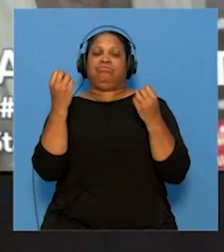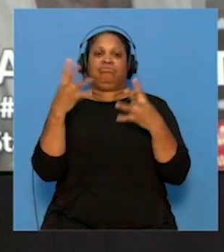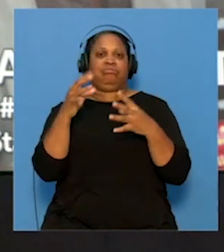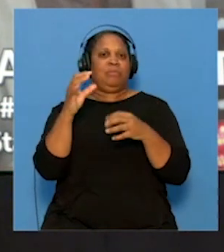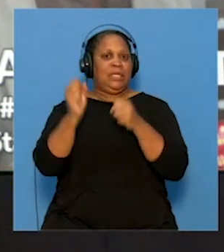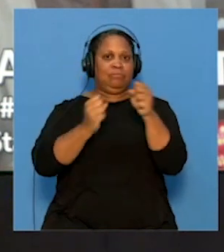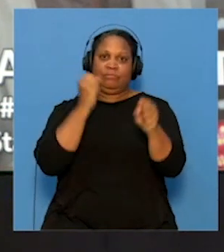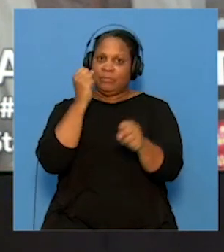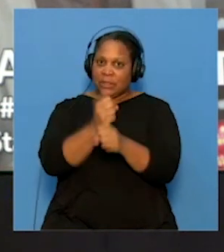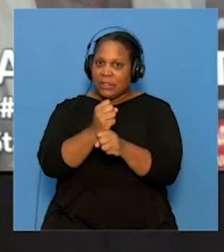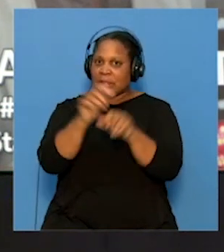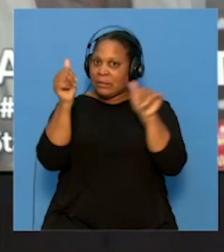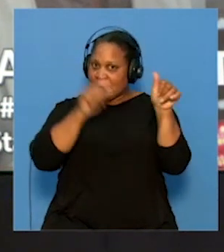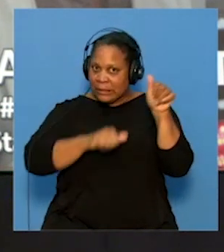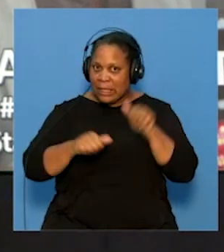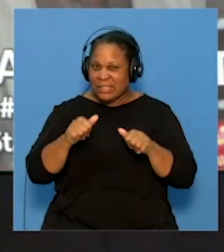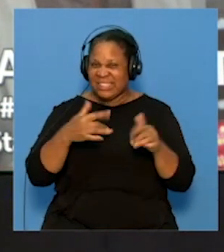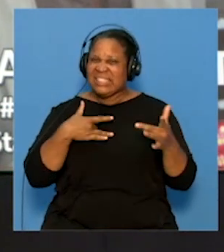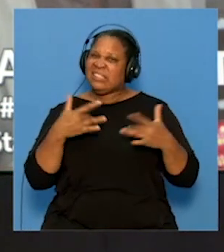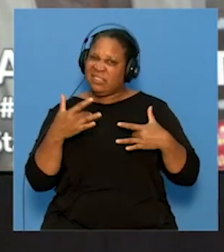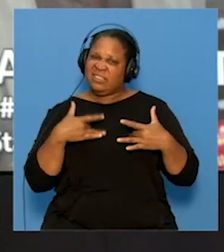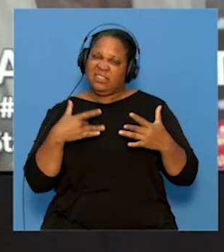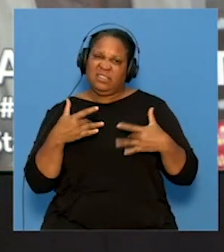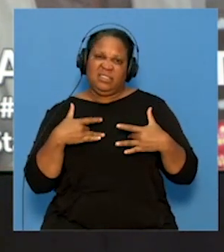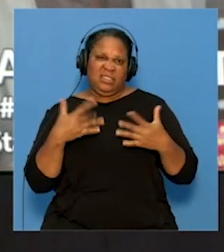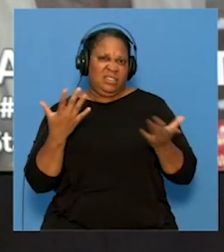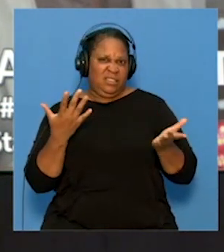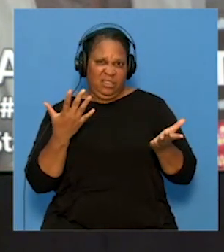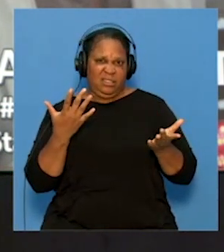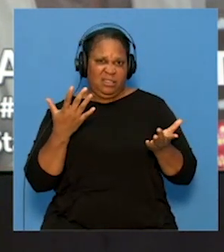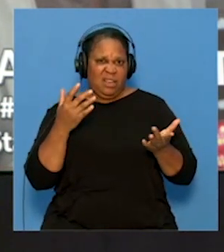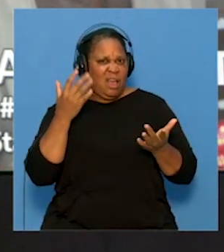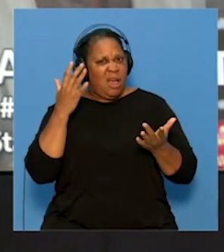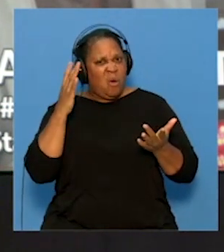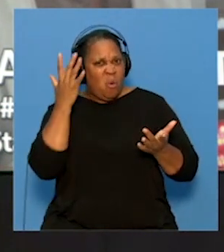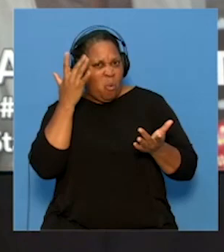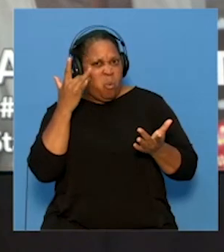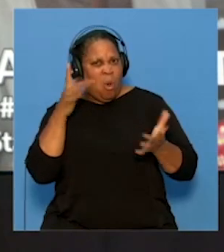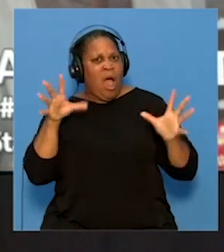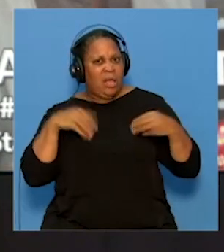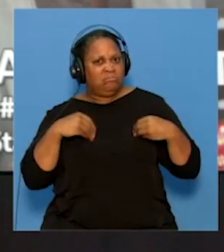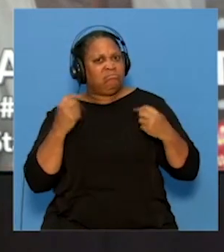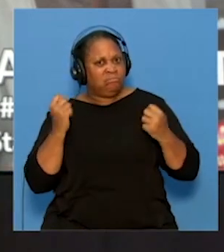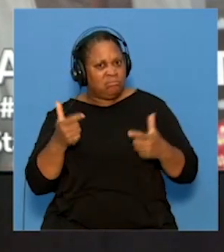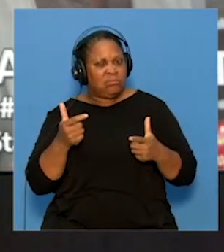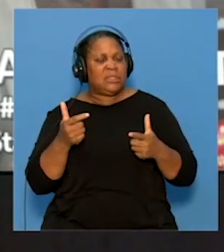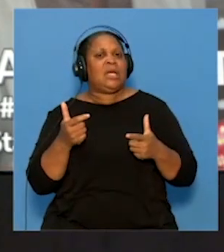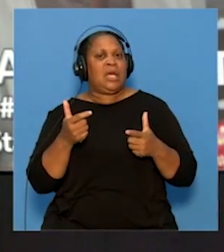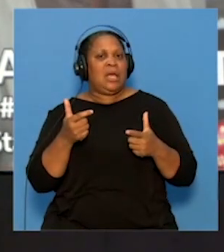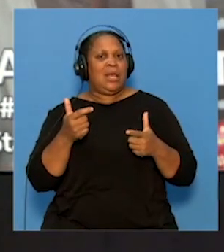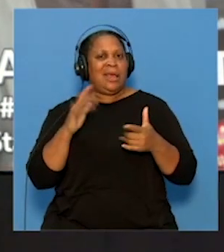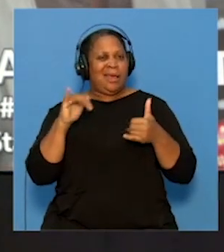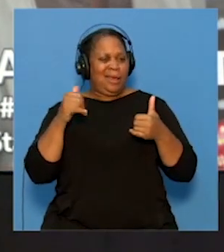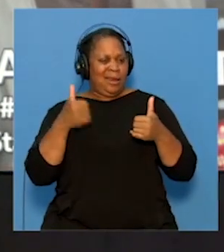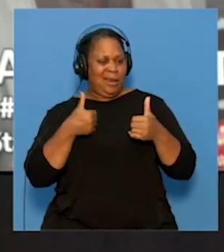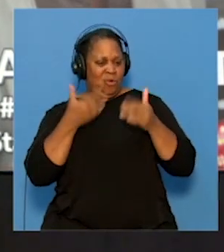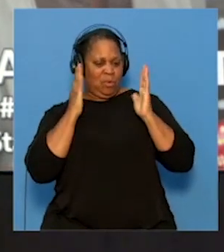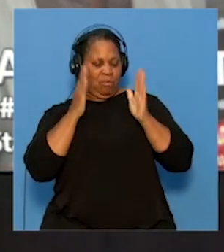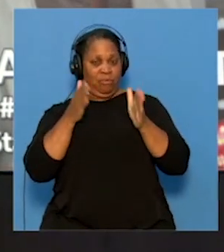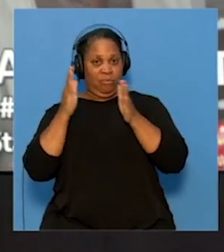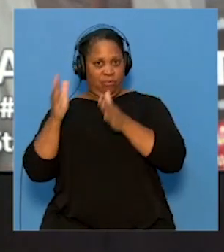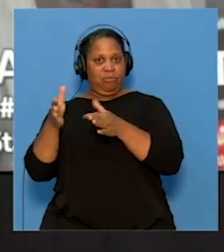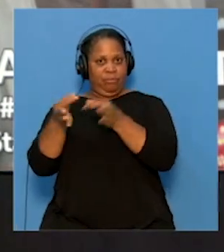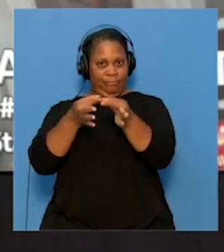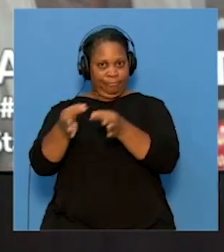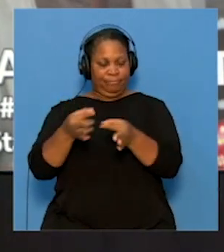There are concerns on how these vaccines could be approved so quickly, and the following points hopefully can address this. Number